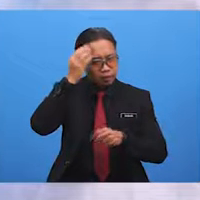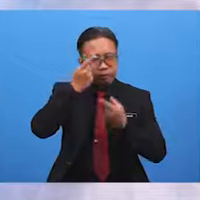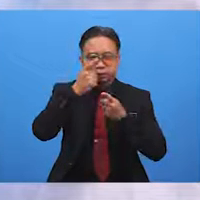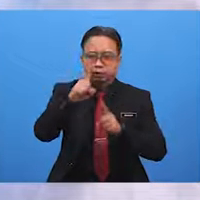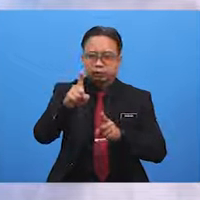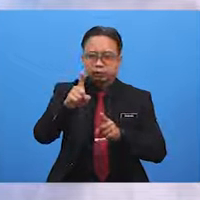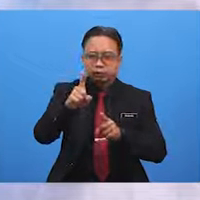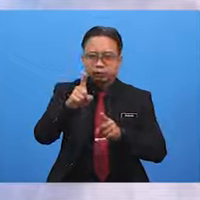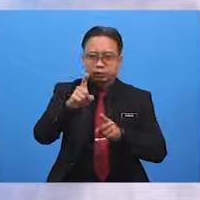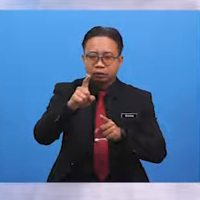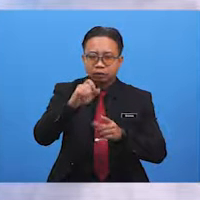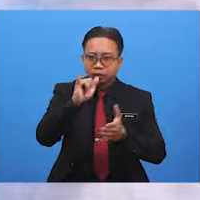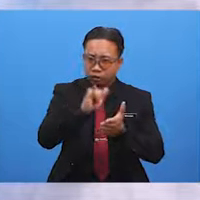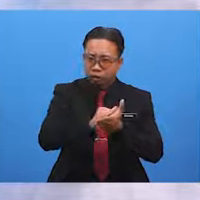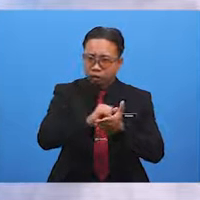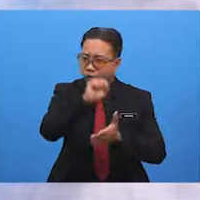for that question?